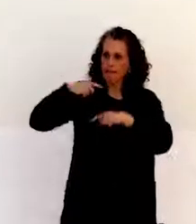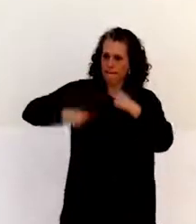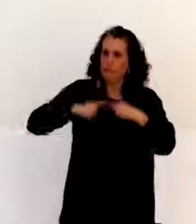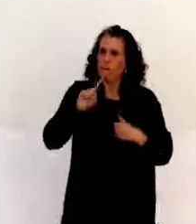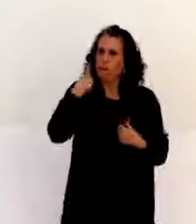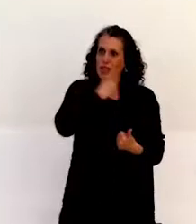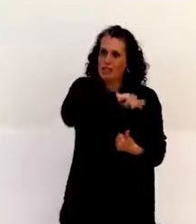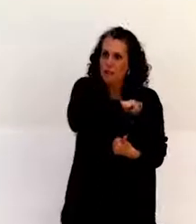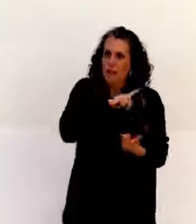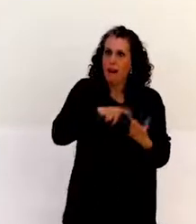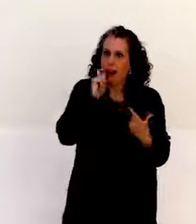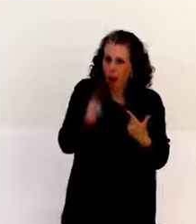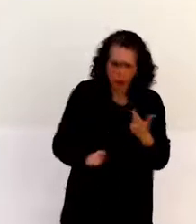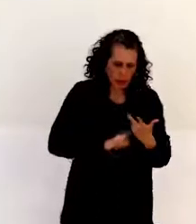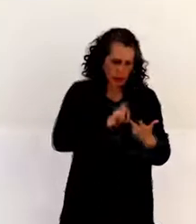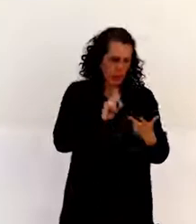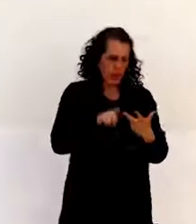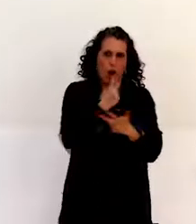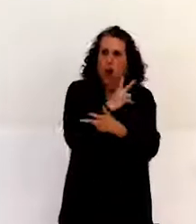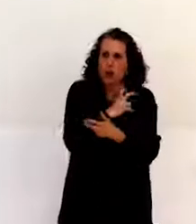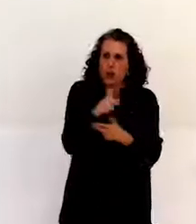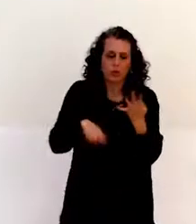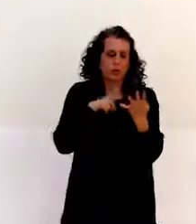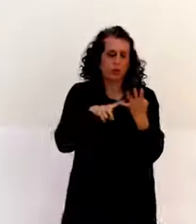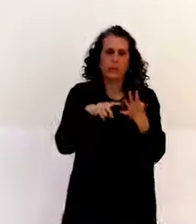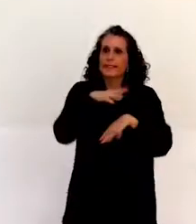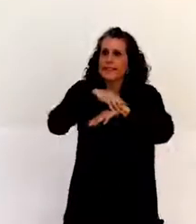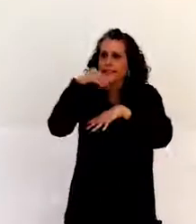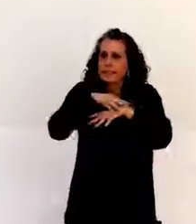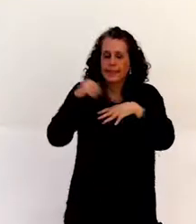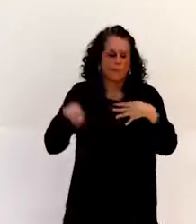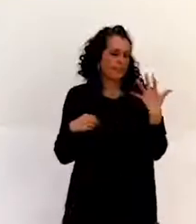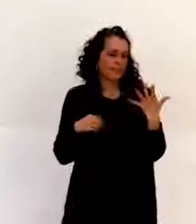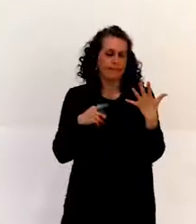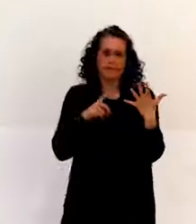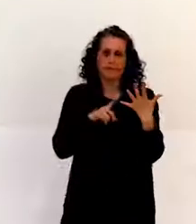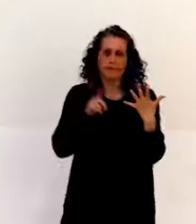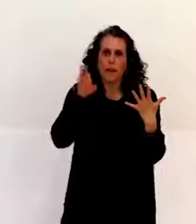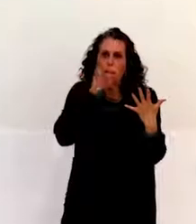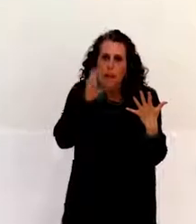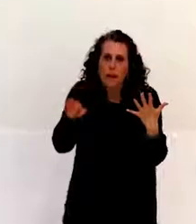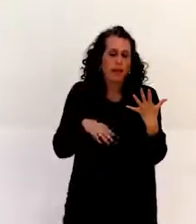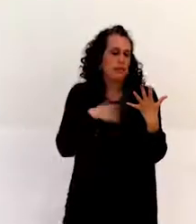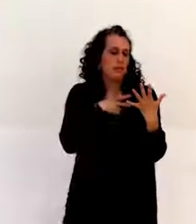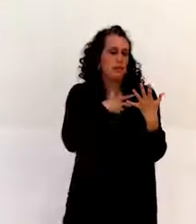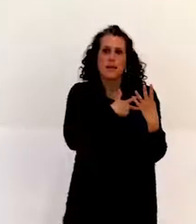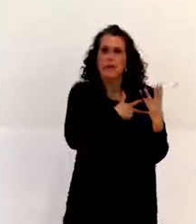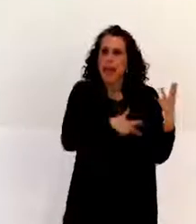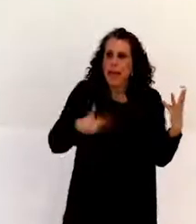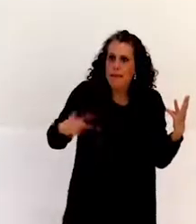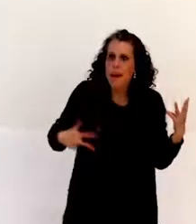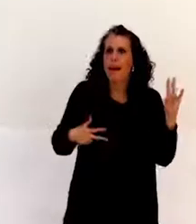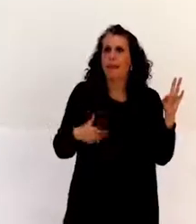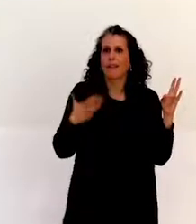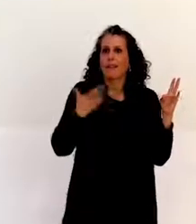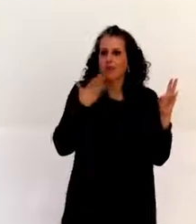had Spain, we had Hungary, we had Austria, we had Sweden, we had Belgium, we had Denmark, we had Czech